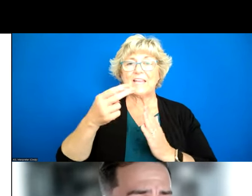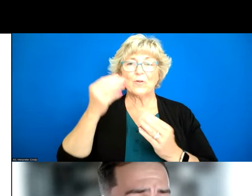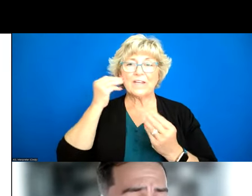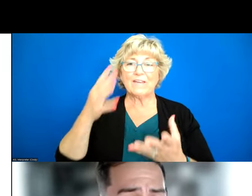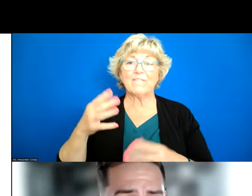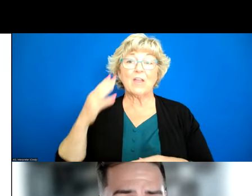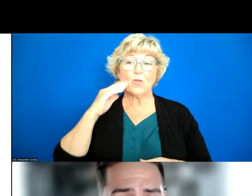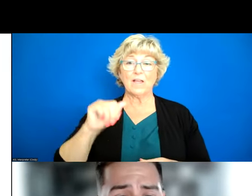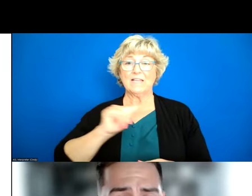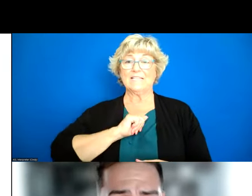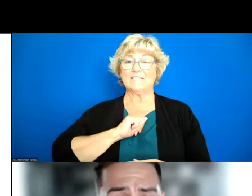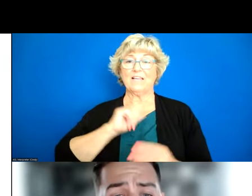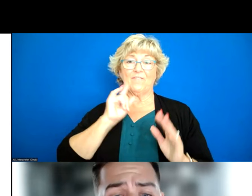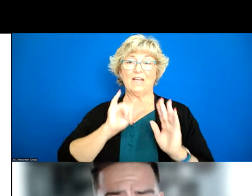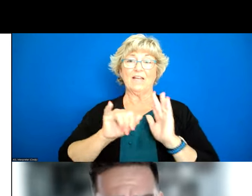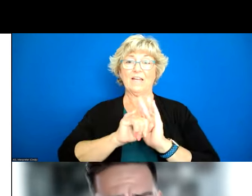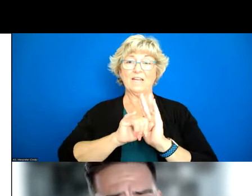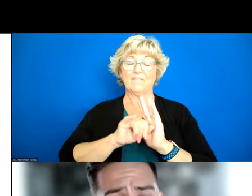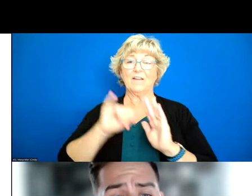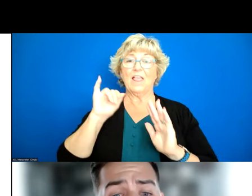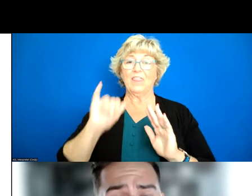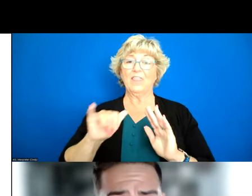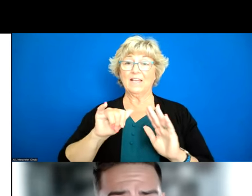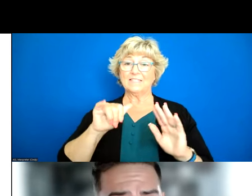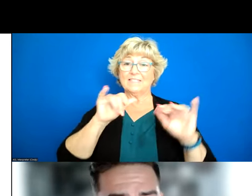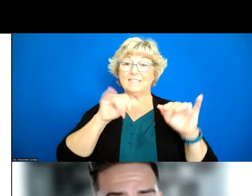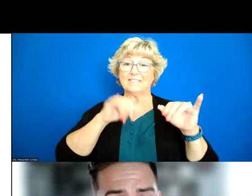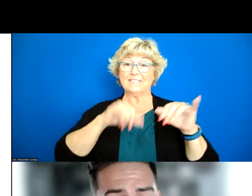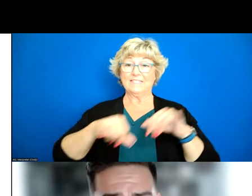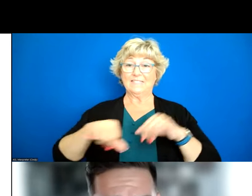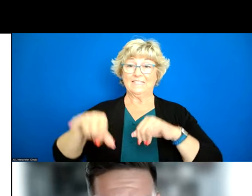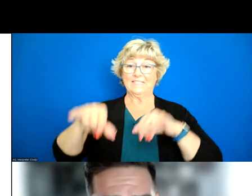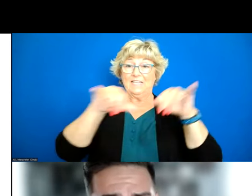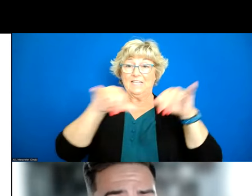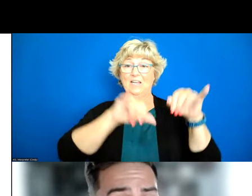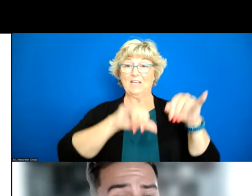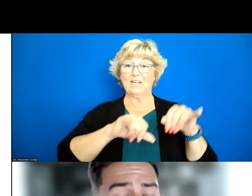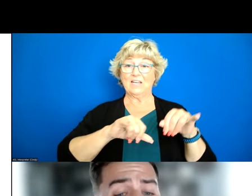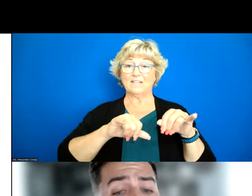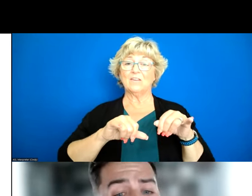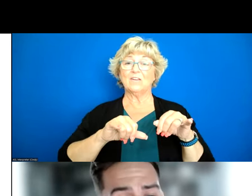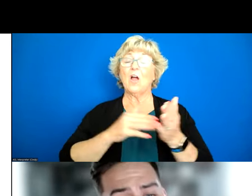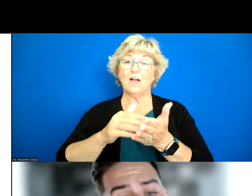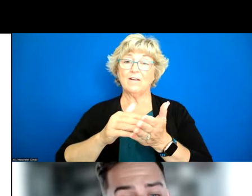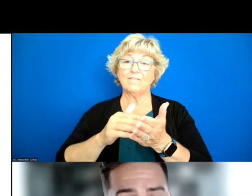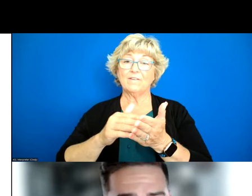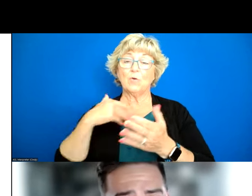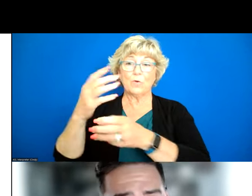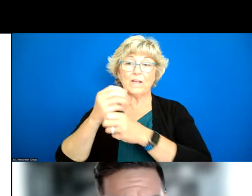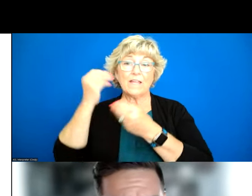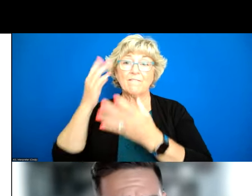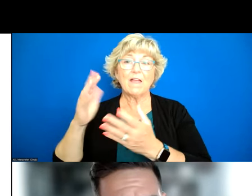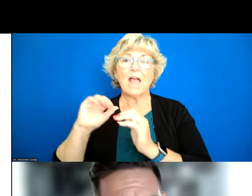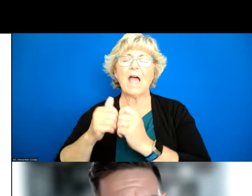self-identification is considered a gold standard and so often the data that we collect we don't know how it was